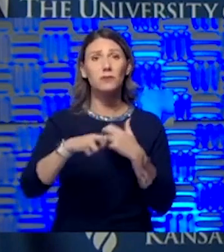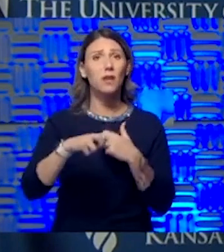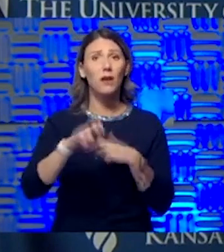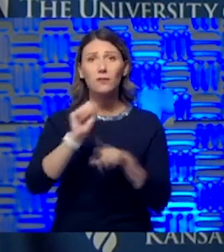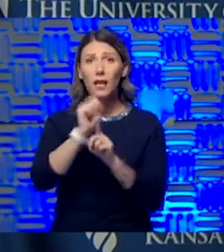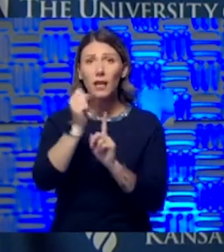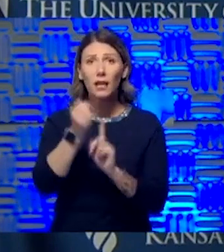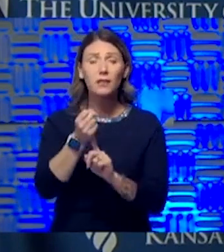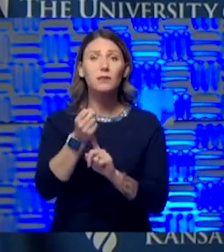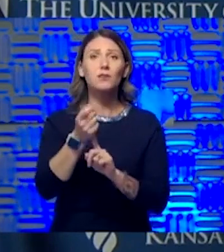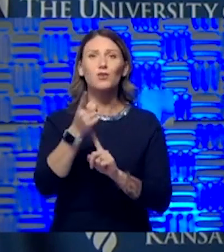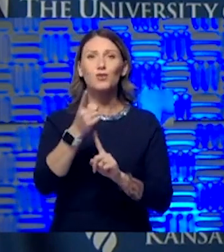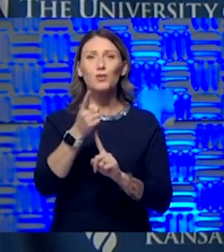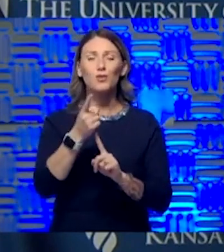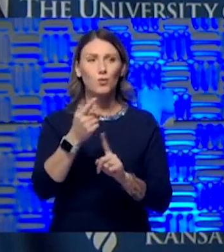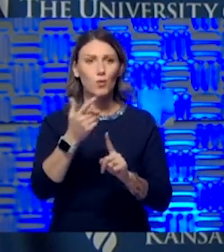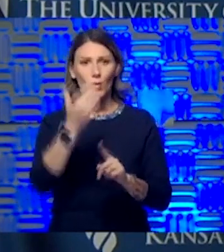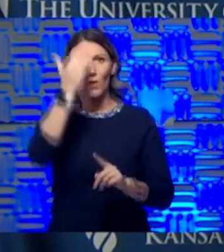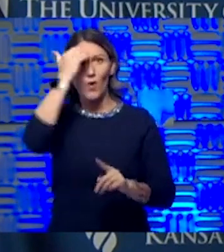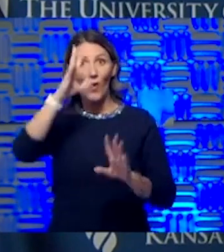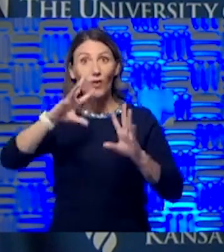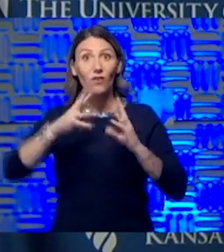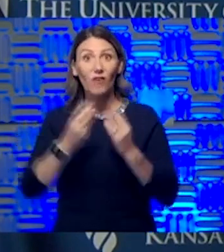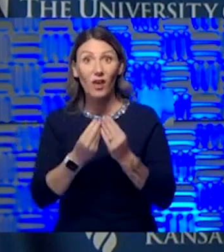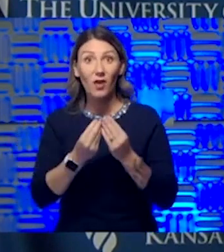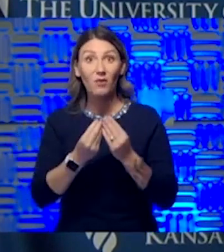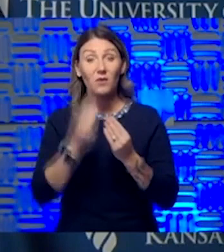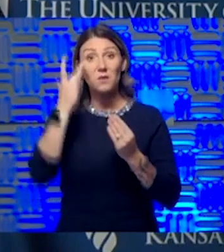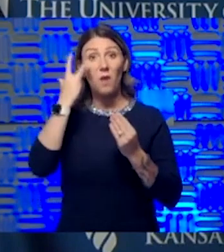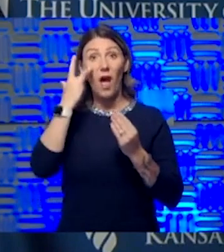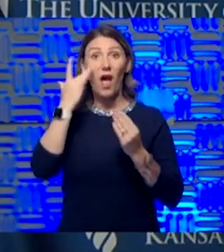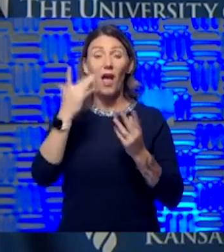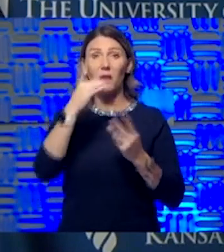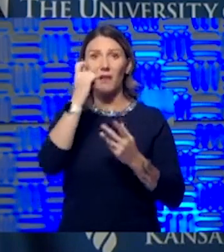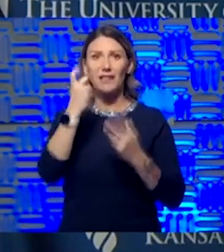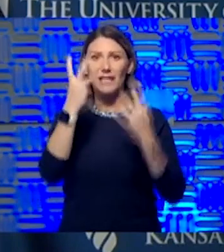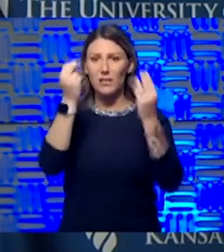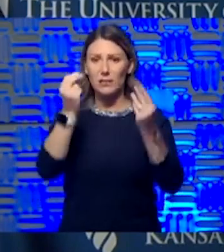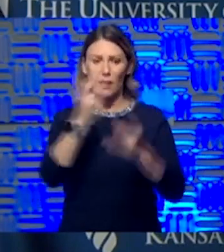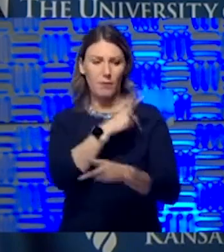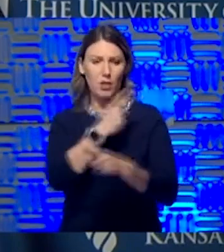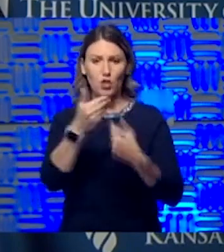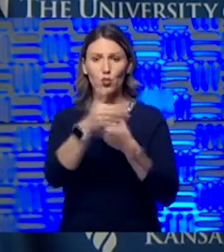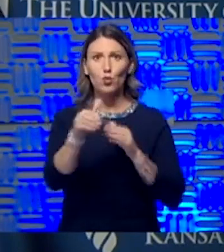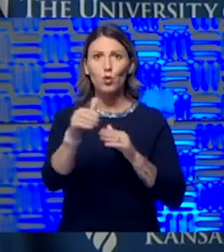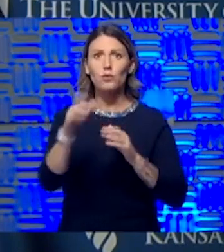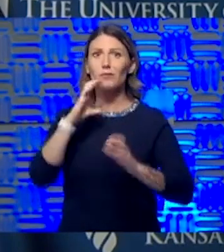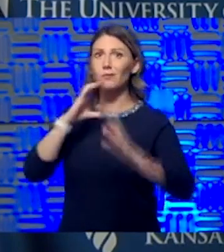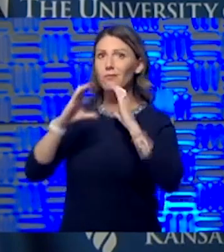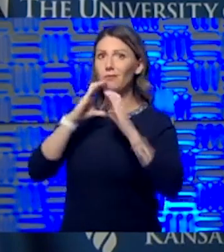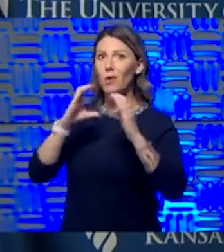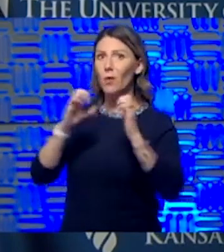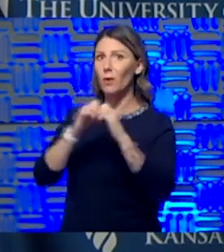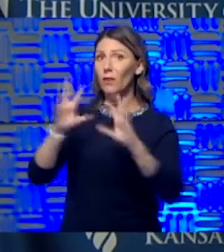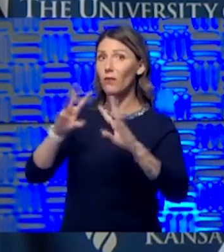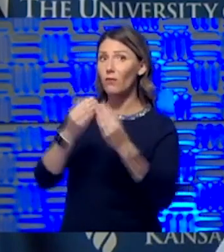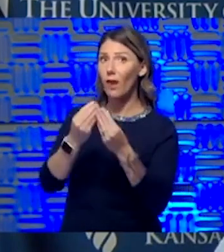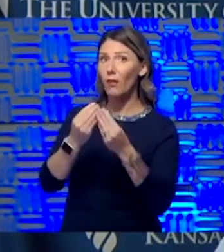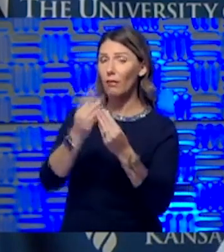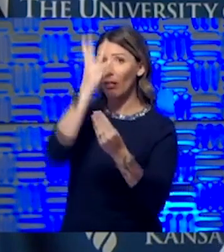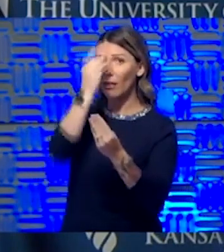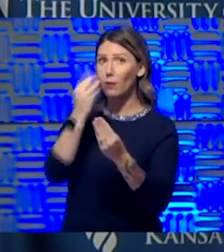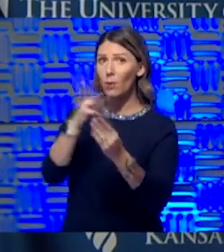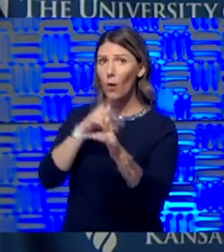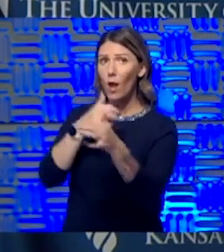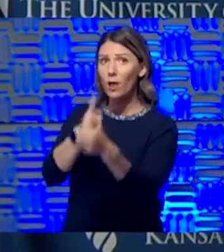know the families because you have to spend a lot of times outside of the patient rooms, communicating with them, giving them updates, having